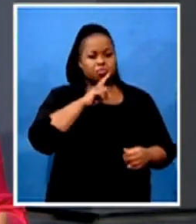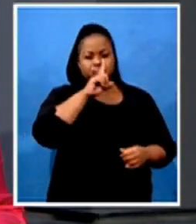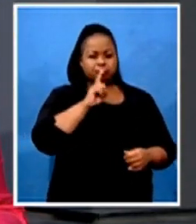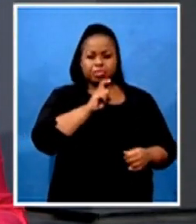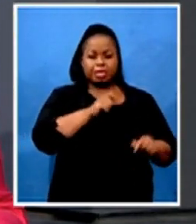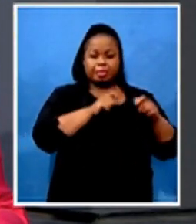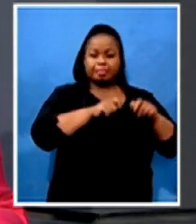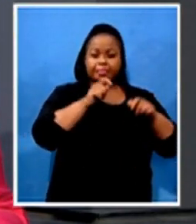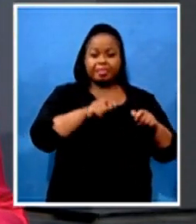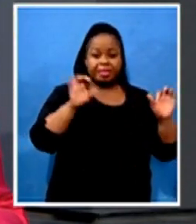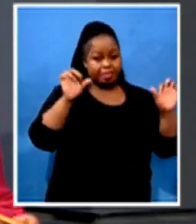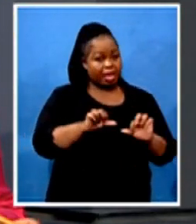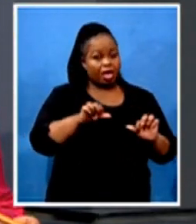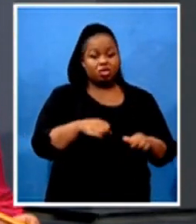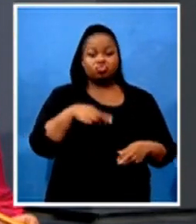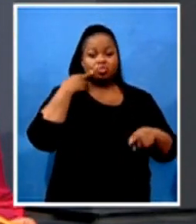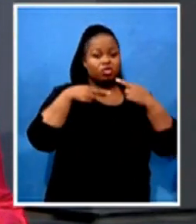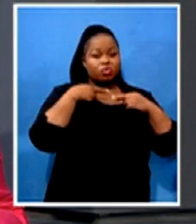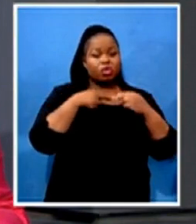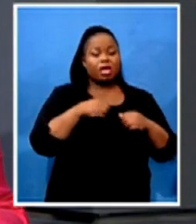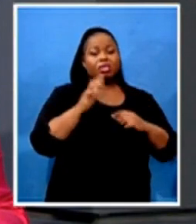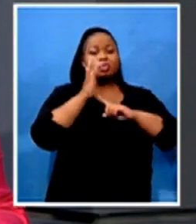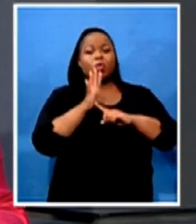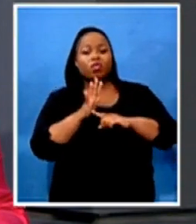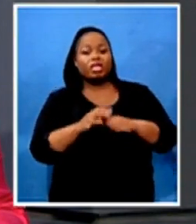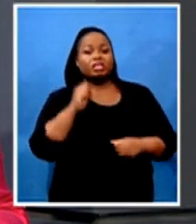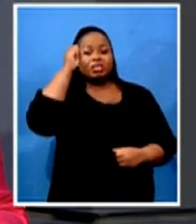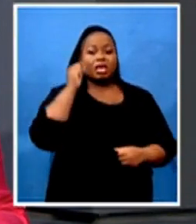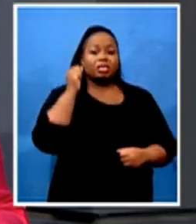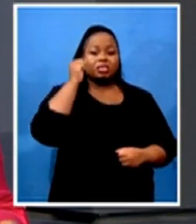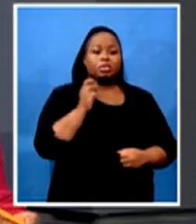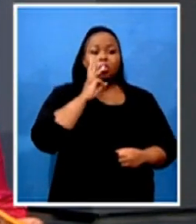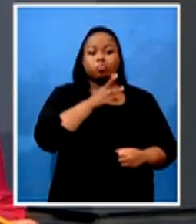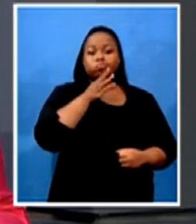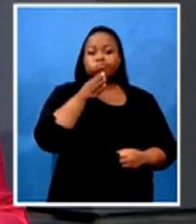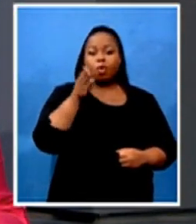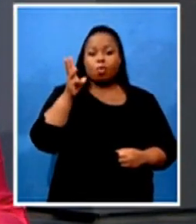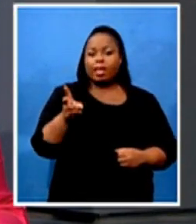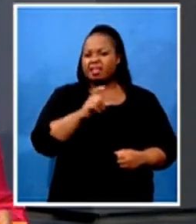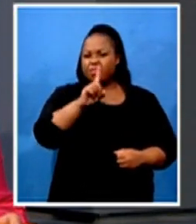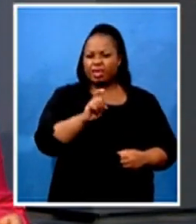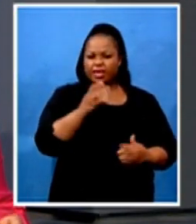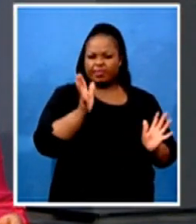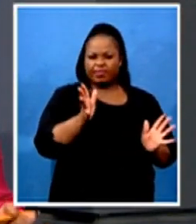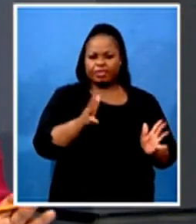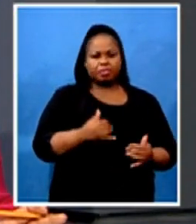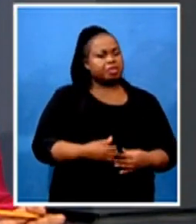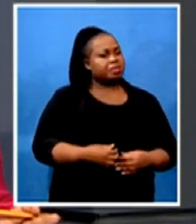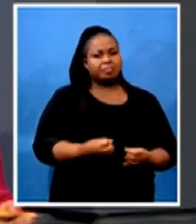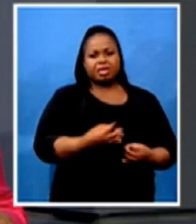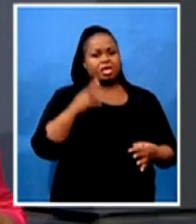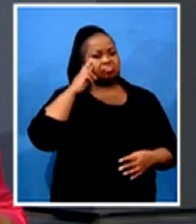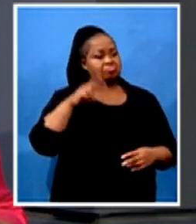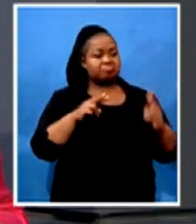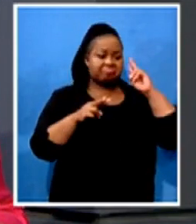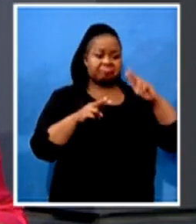cinemas or casinos as they are allowed to now. And the views are differing. Some people are happy to go back. They want